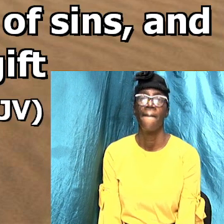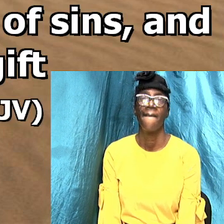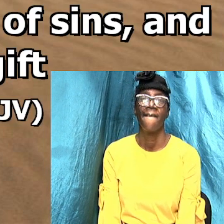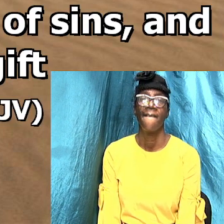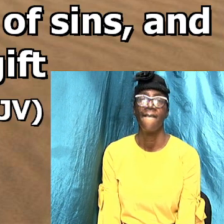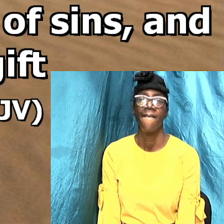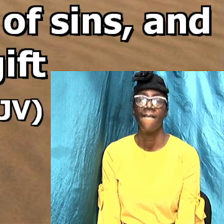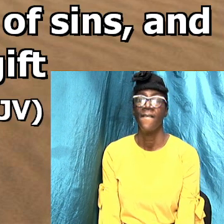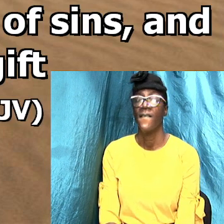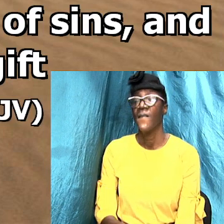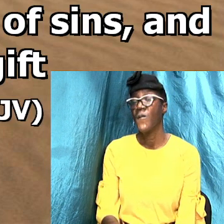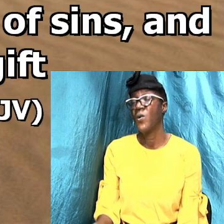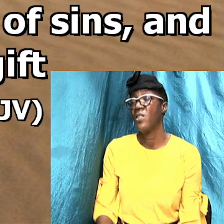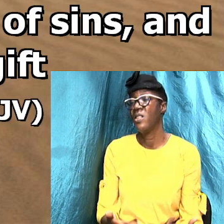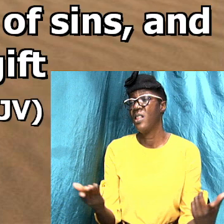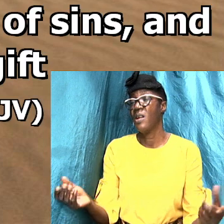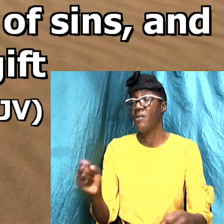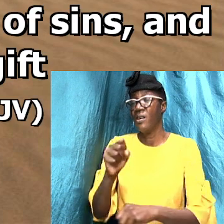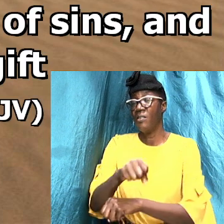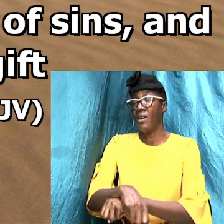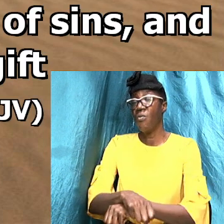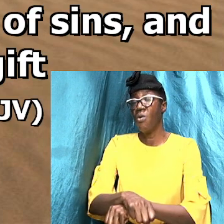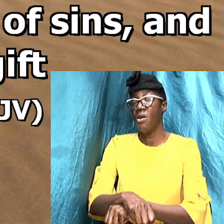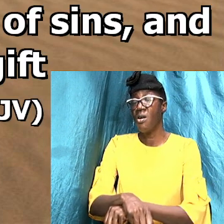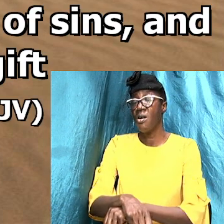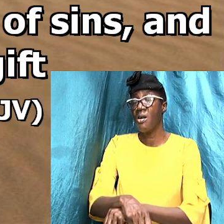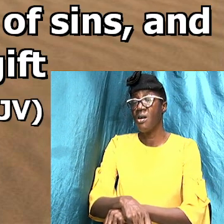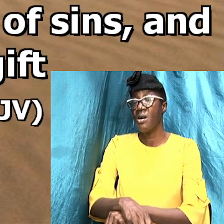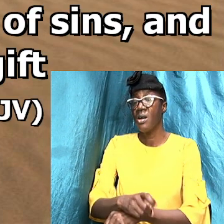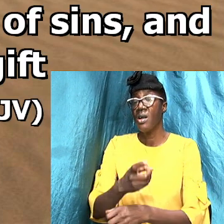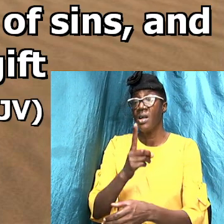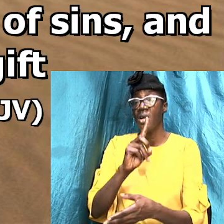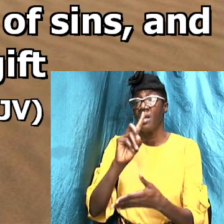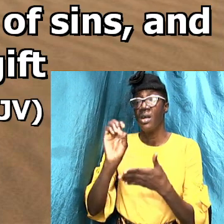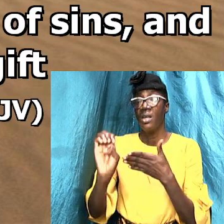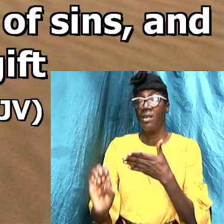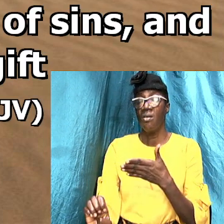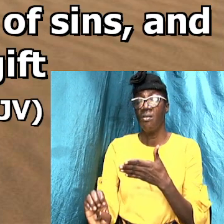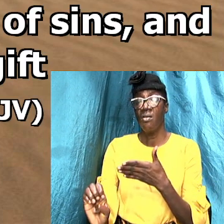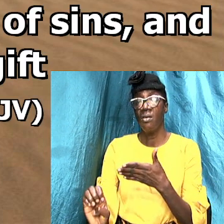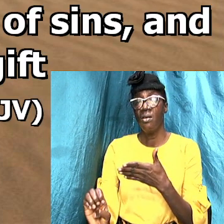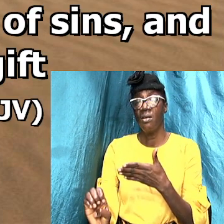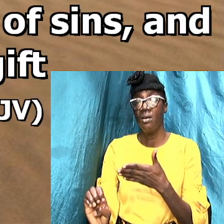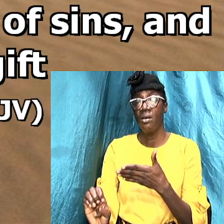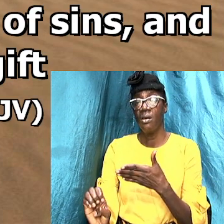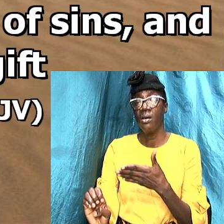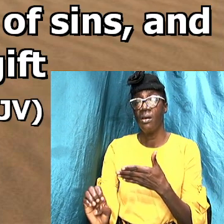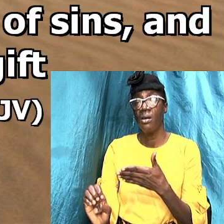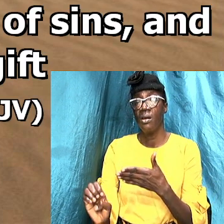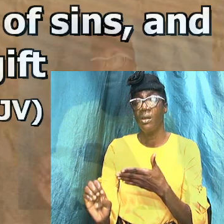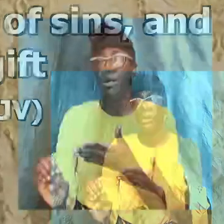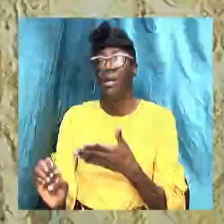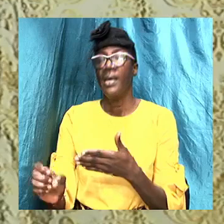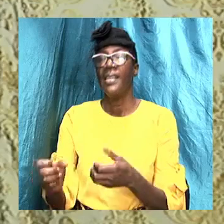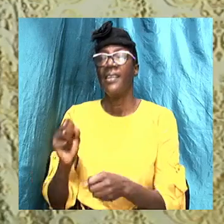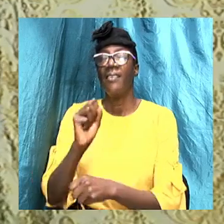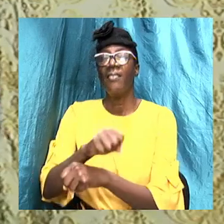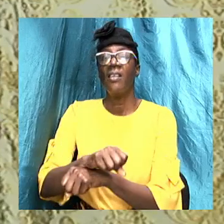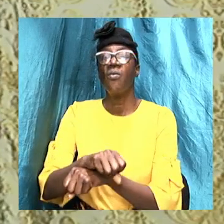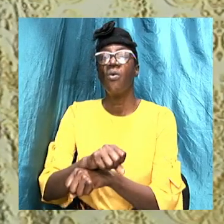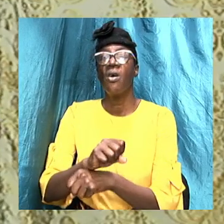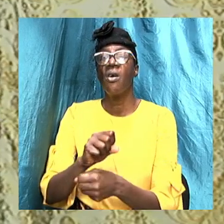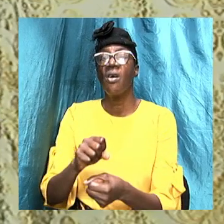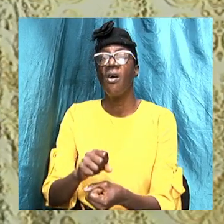But there is a work that is being done, a work that is being accomplished and it is the work of